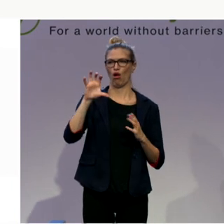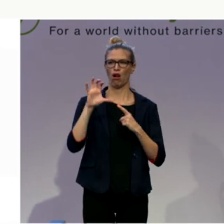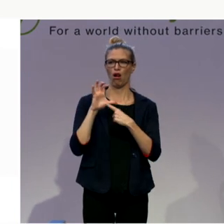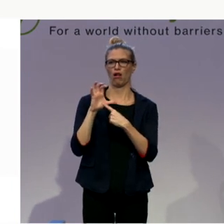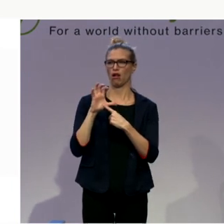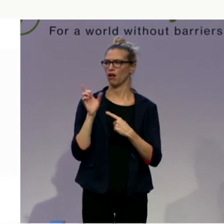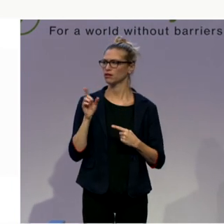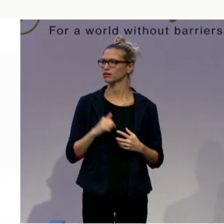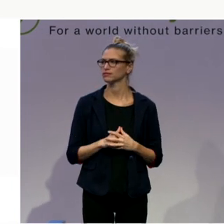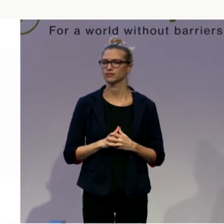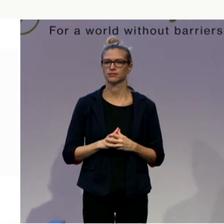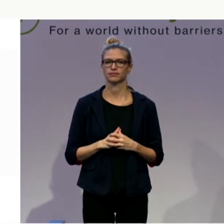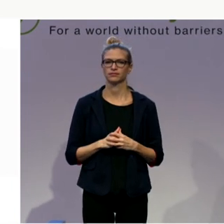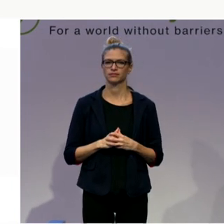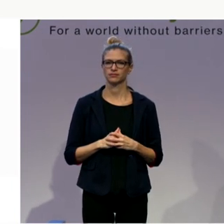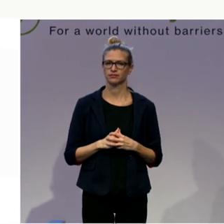You can see them.